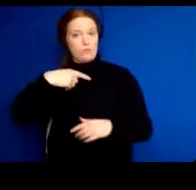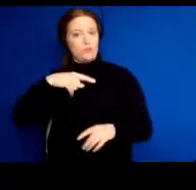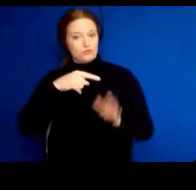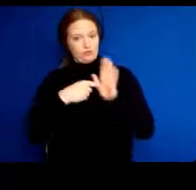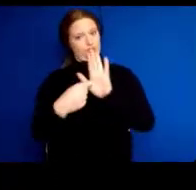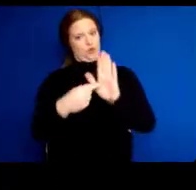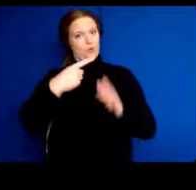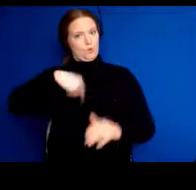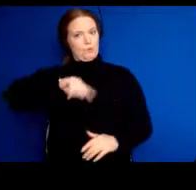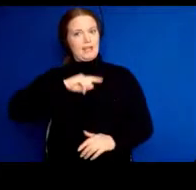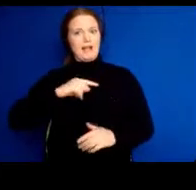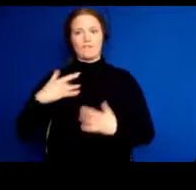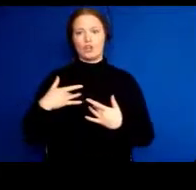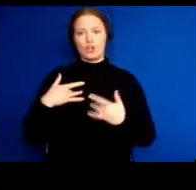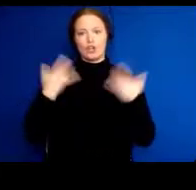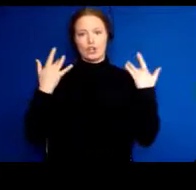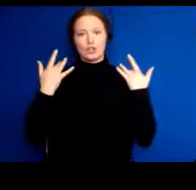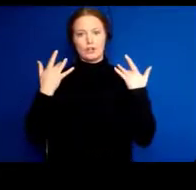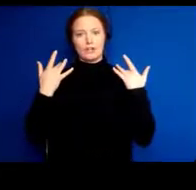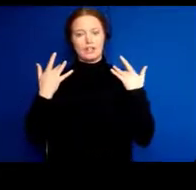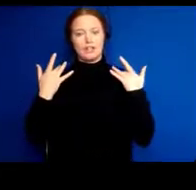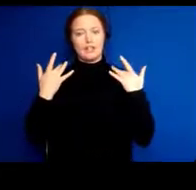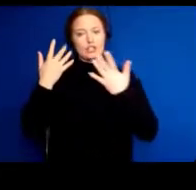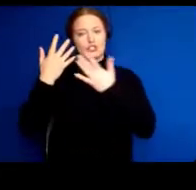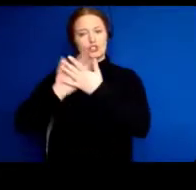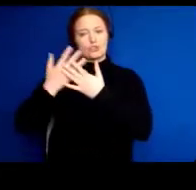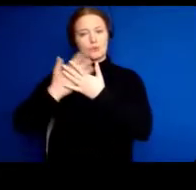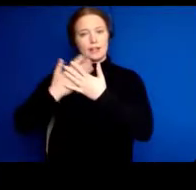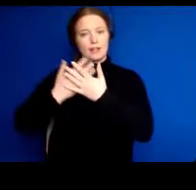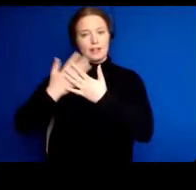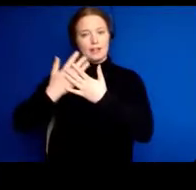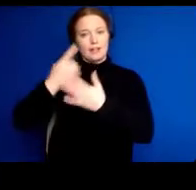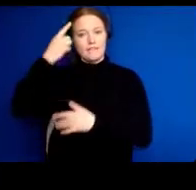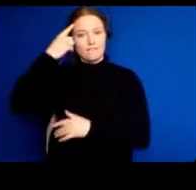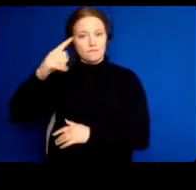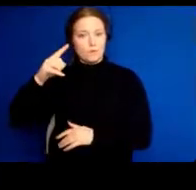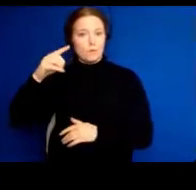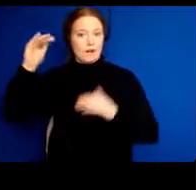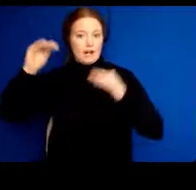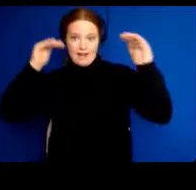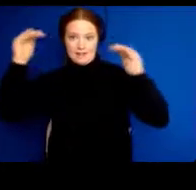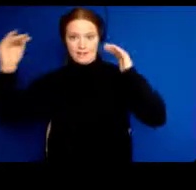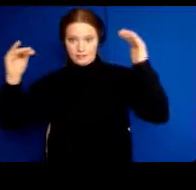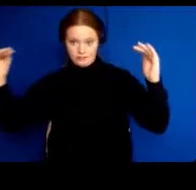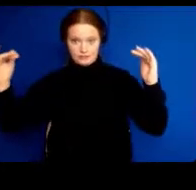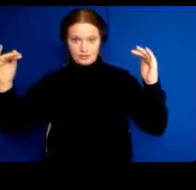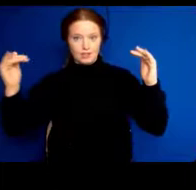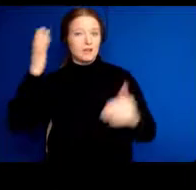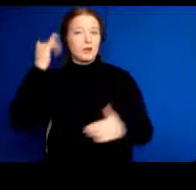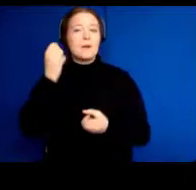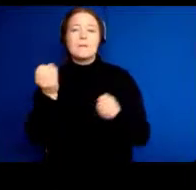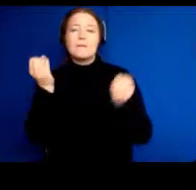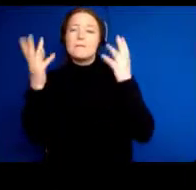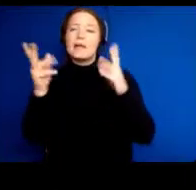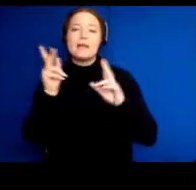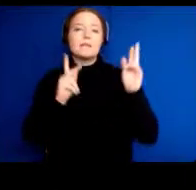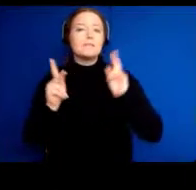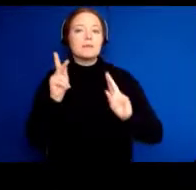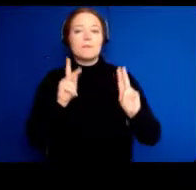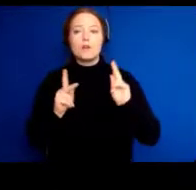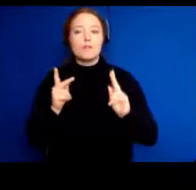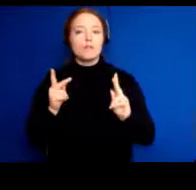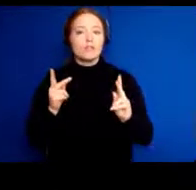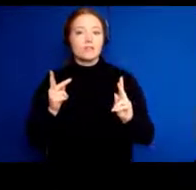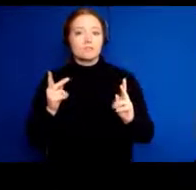Because many people don't know they have a hearing loss and they haven't done anything about it. So you should at least know and you should at least